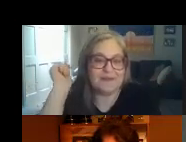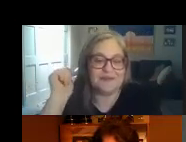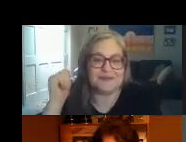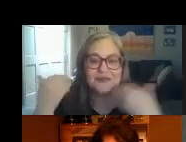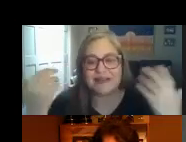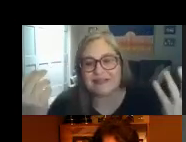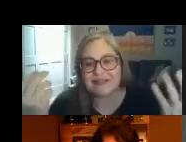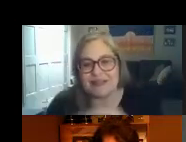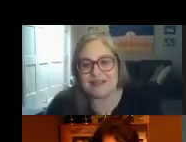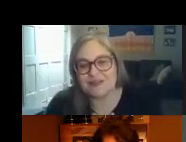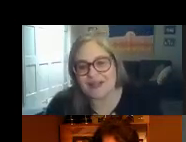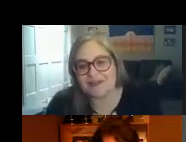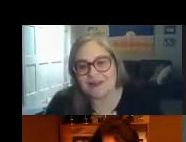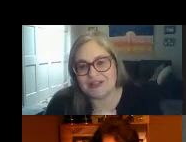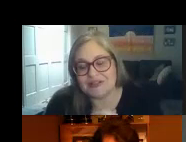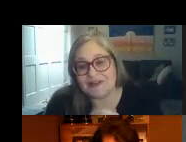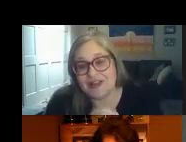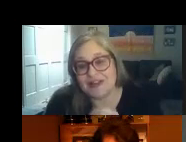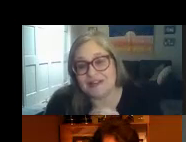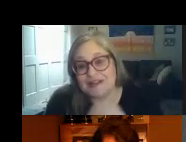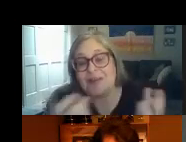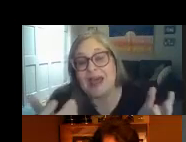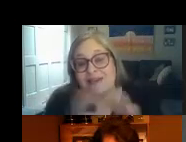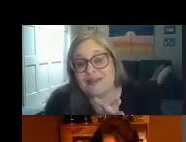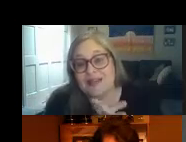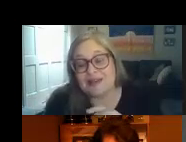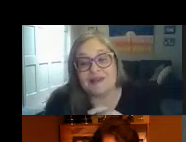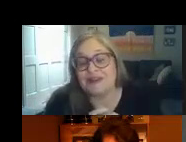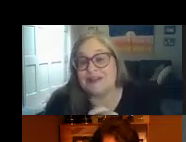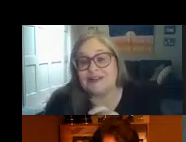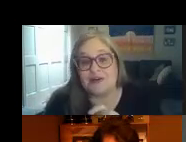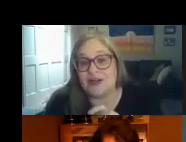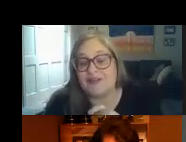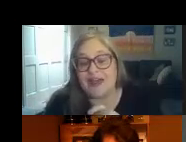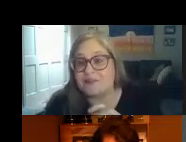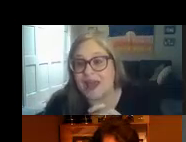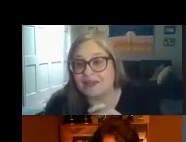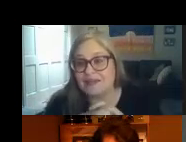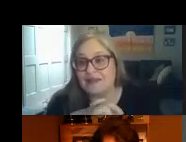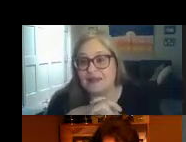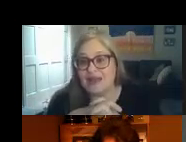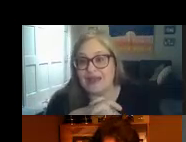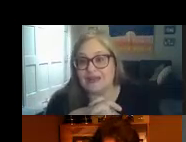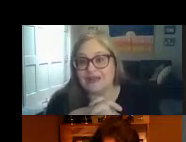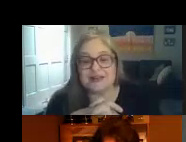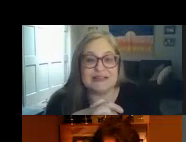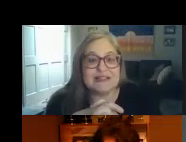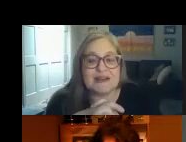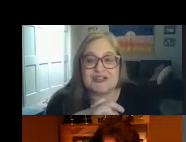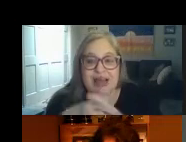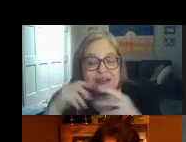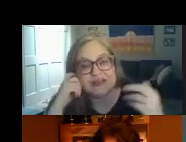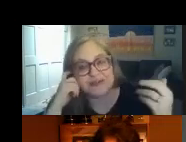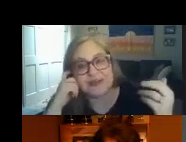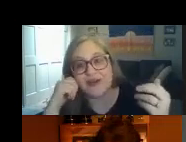so like say they do an evaluation in special ed and in math and they say well he doesn't qualify in math and he doesn't need